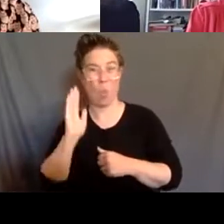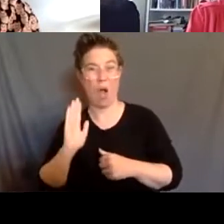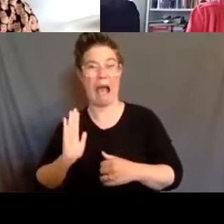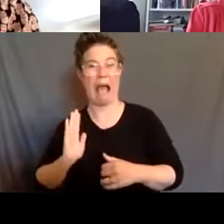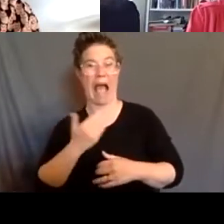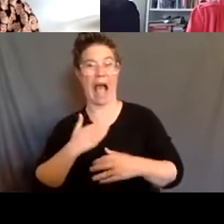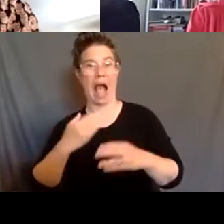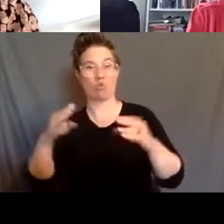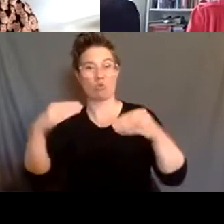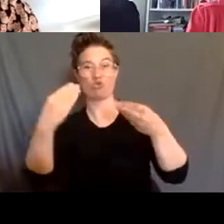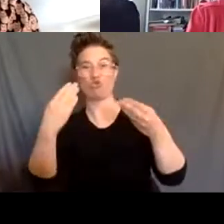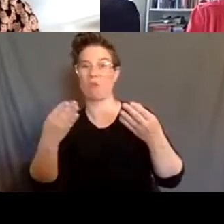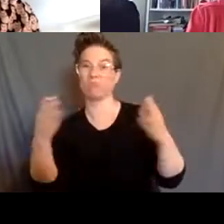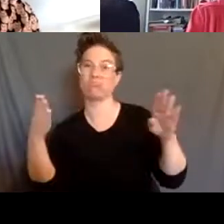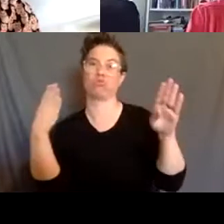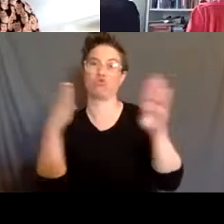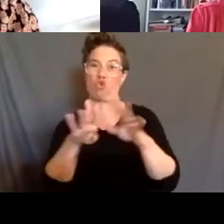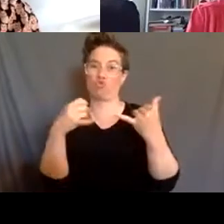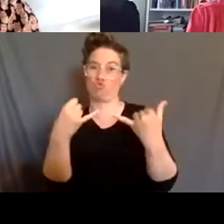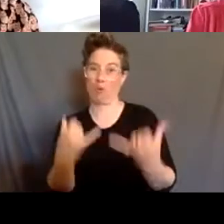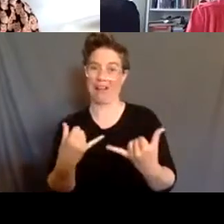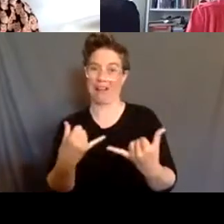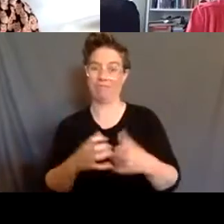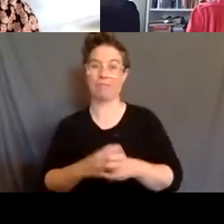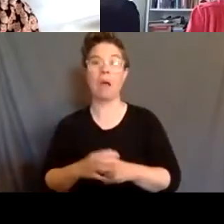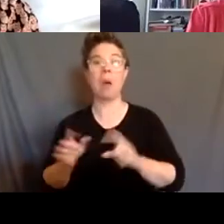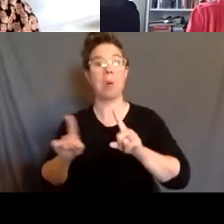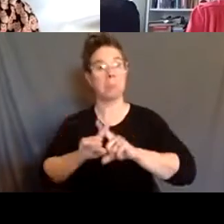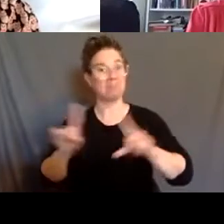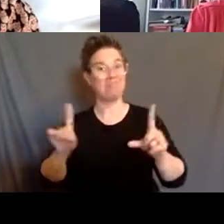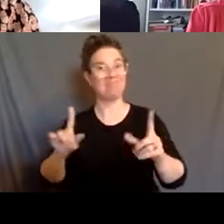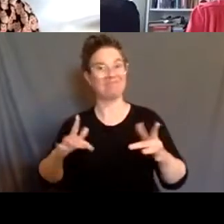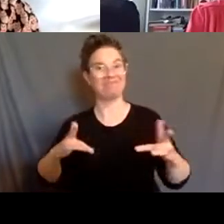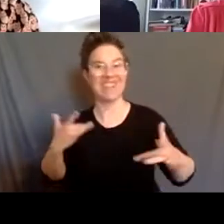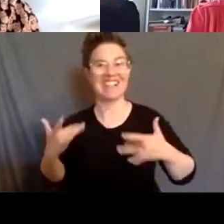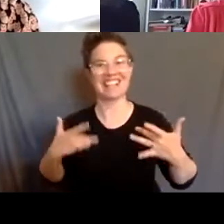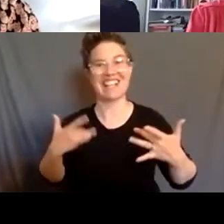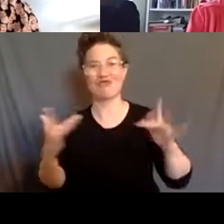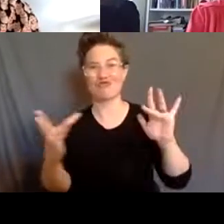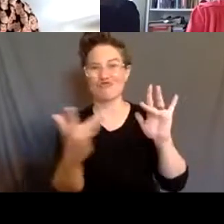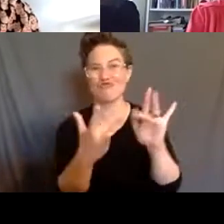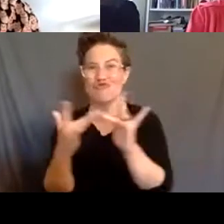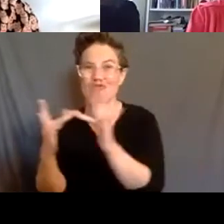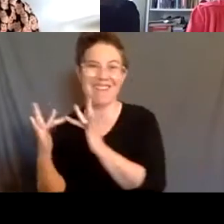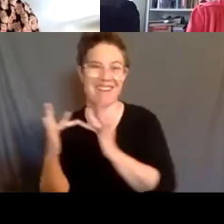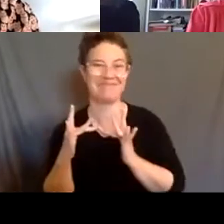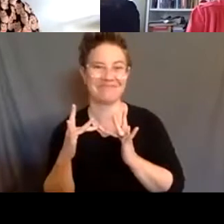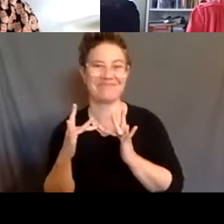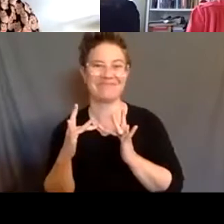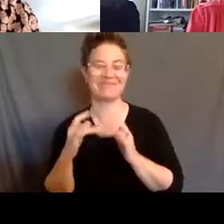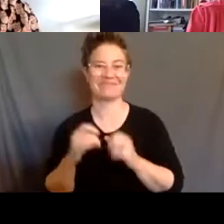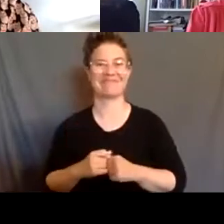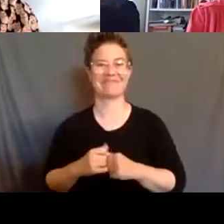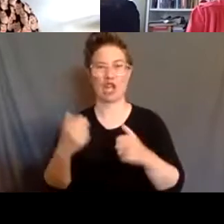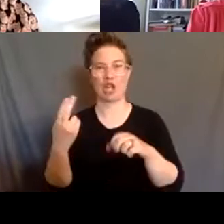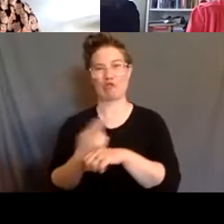are thrilled to be able to cover virtually and continue these connections and conversations during